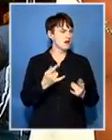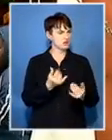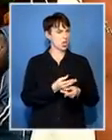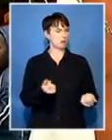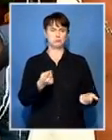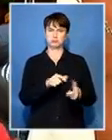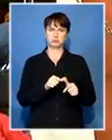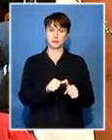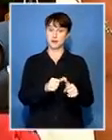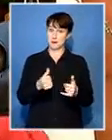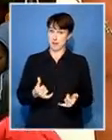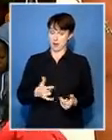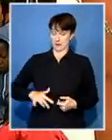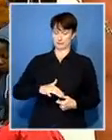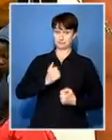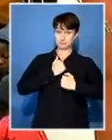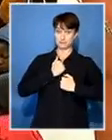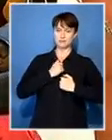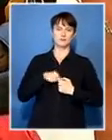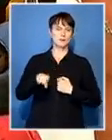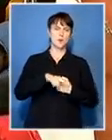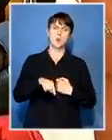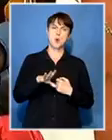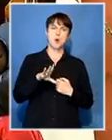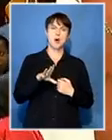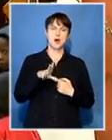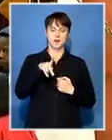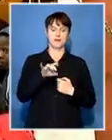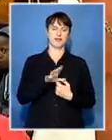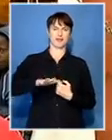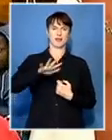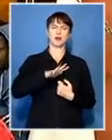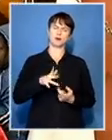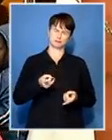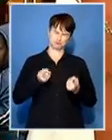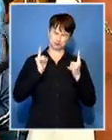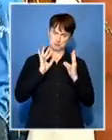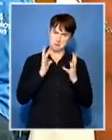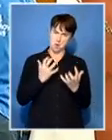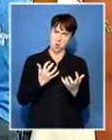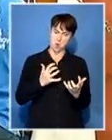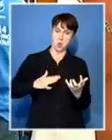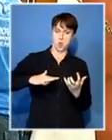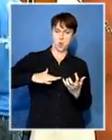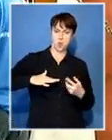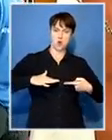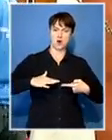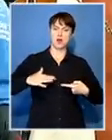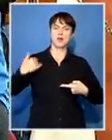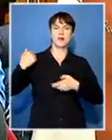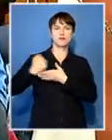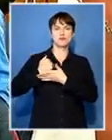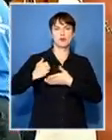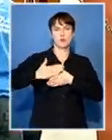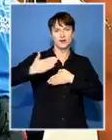get back to silver town where I am today one of the poorest areas in Nelson Mandela Bay with the last census and during the registration weekends